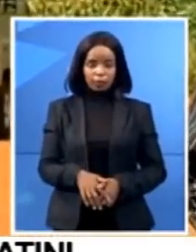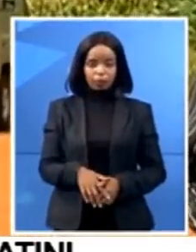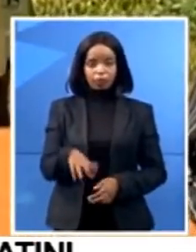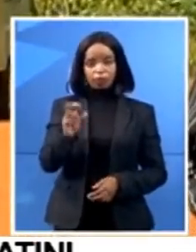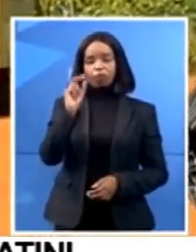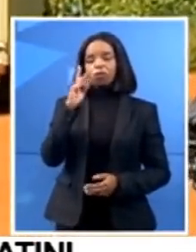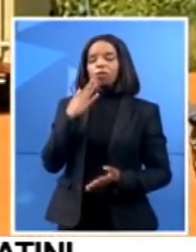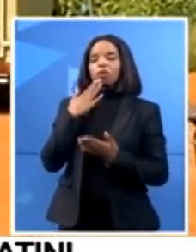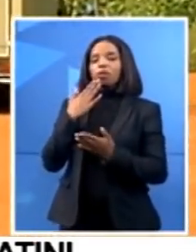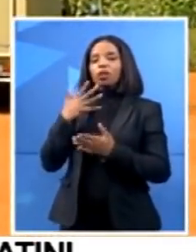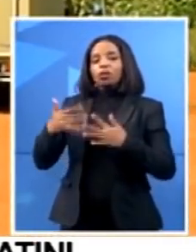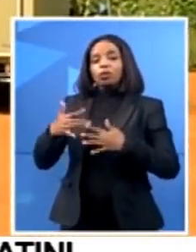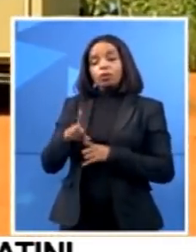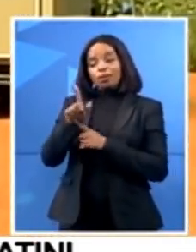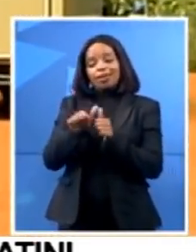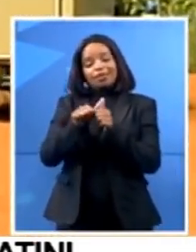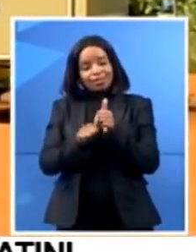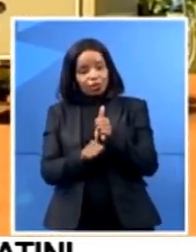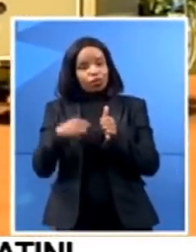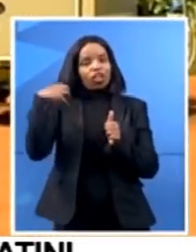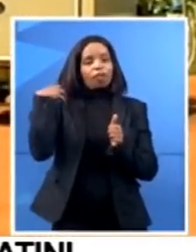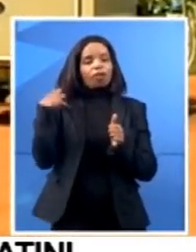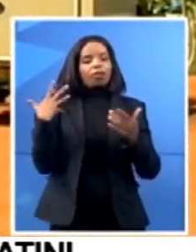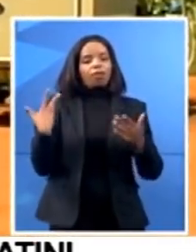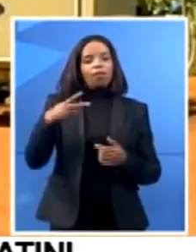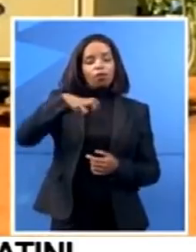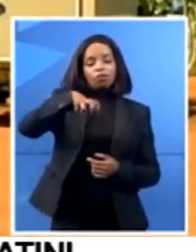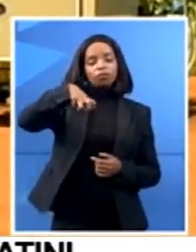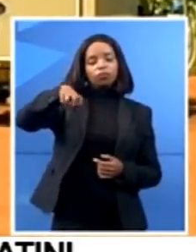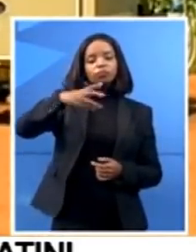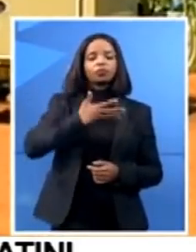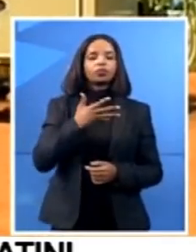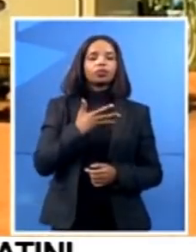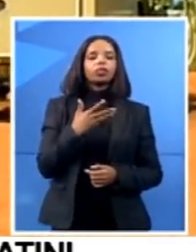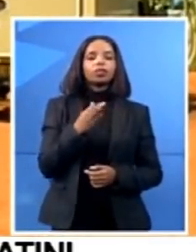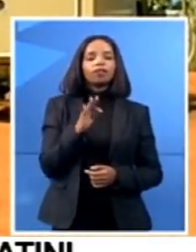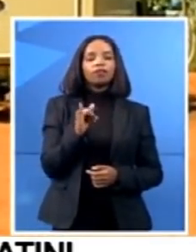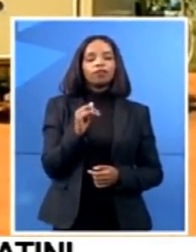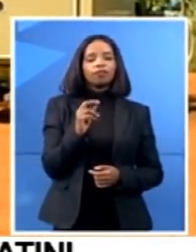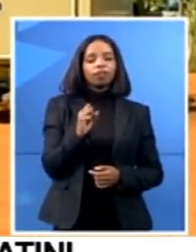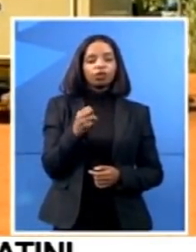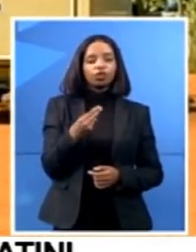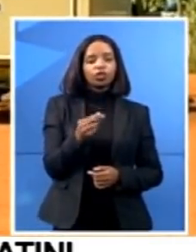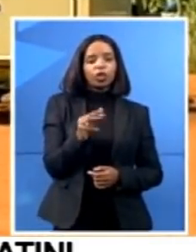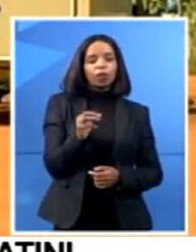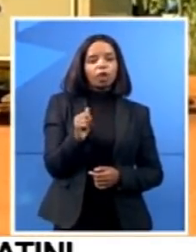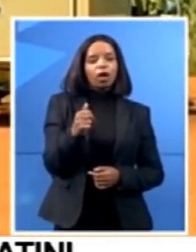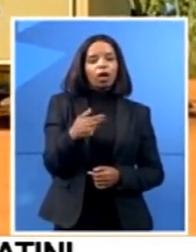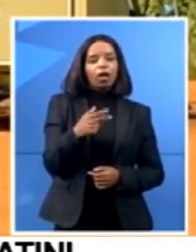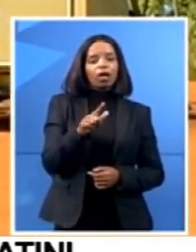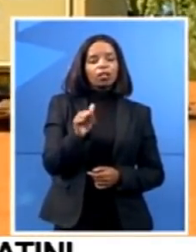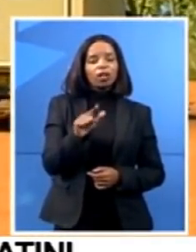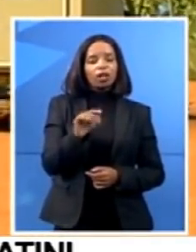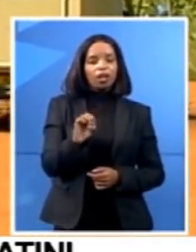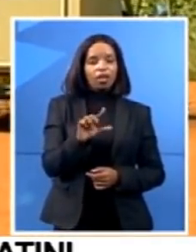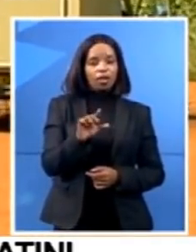tourism, that fish, who lives in around this area. And the the military are here. They're trying to stop people.